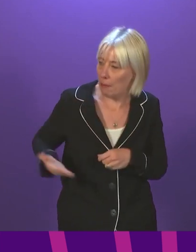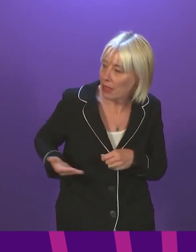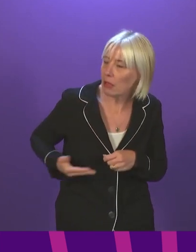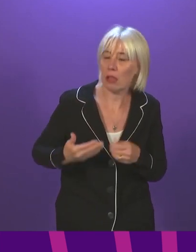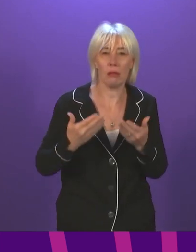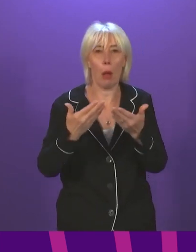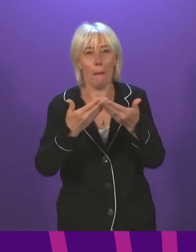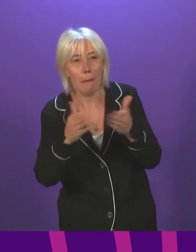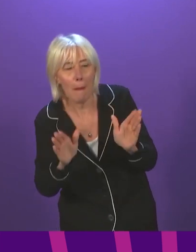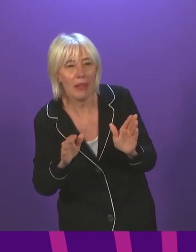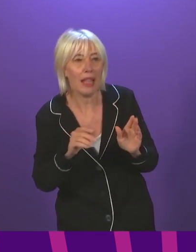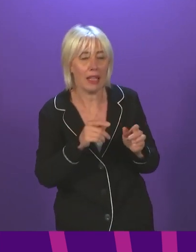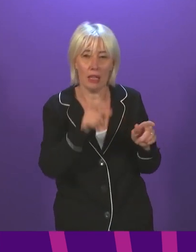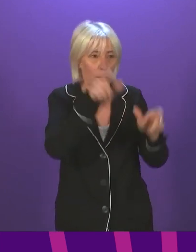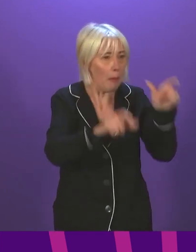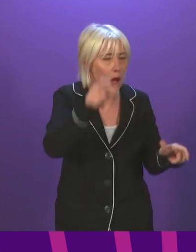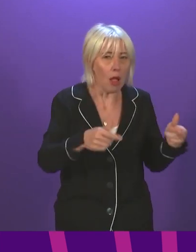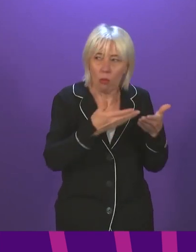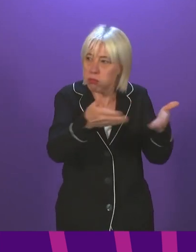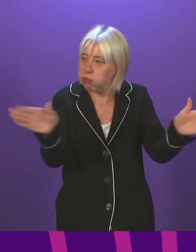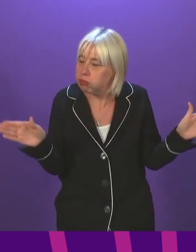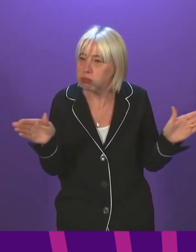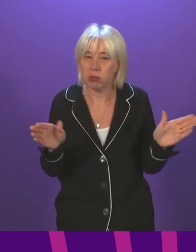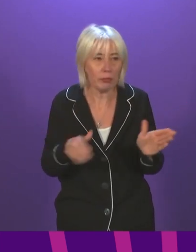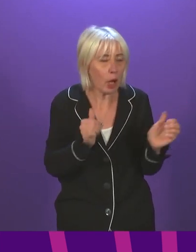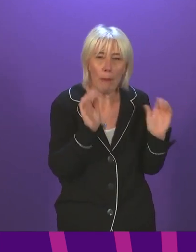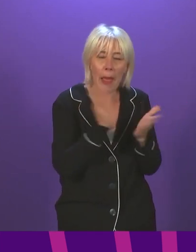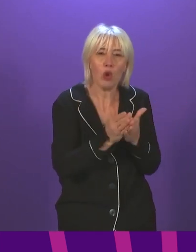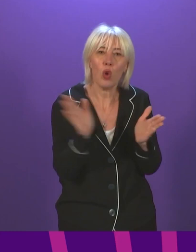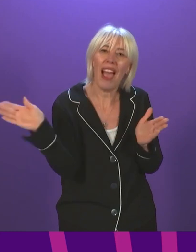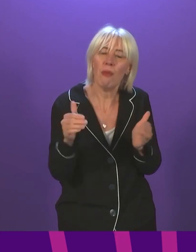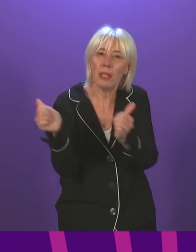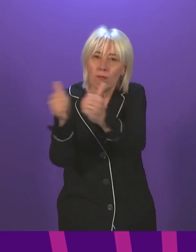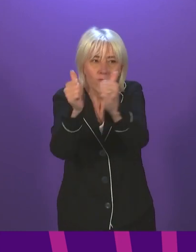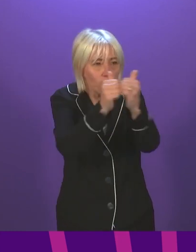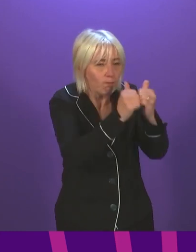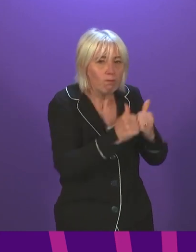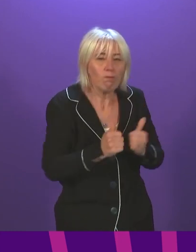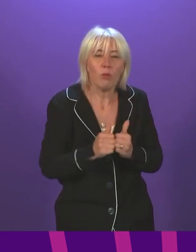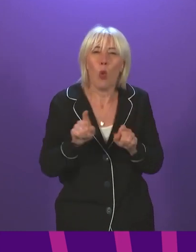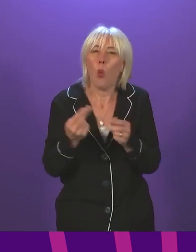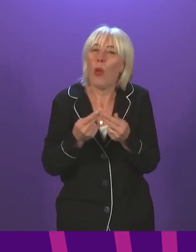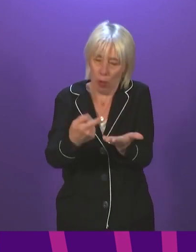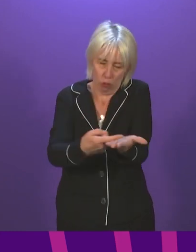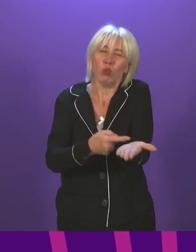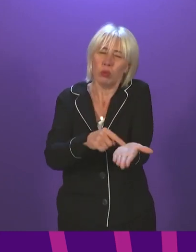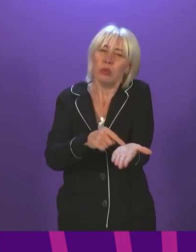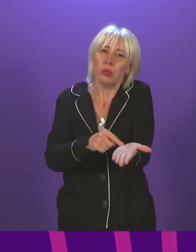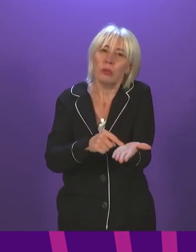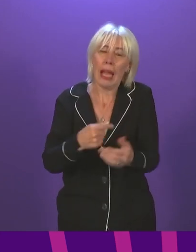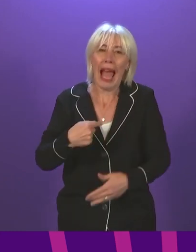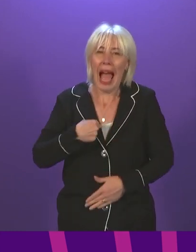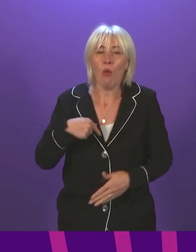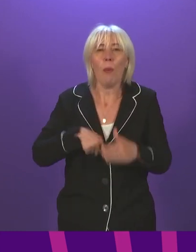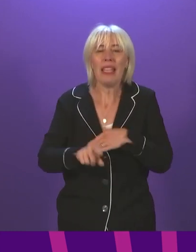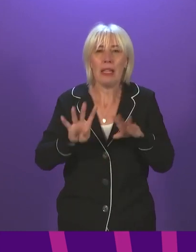the public sector and wider civic society to encourage maximum compliance with the mitigation still in place. I will be taking part in a